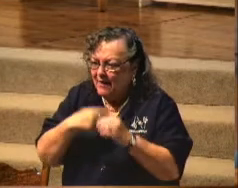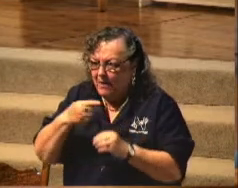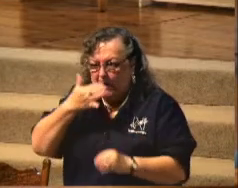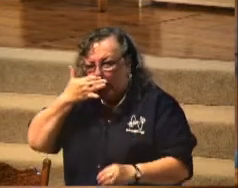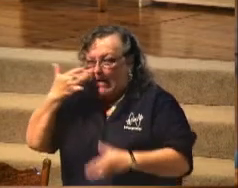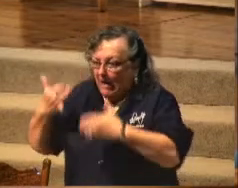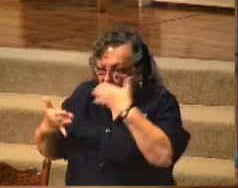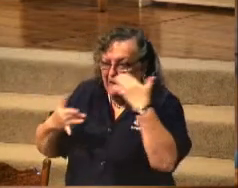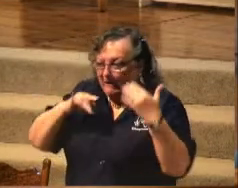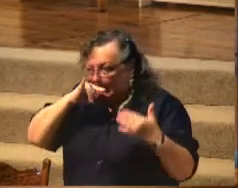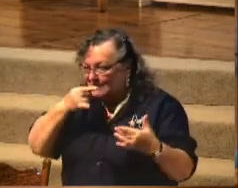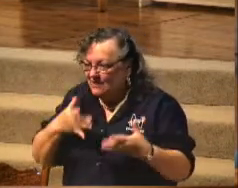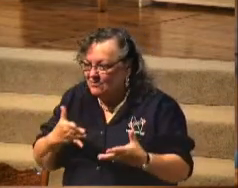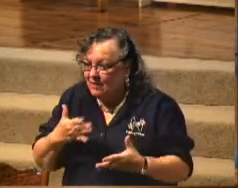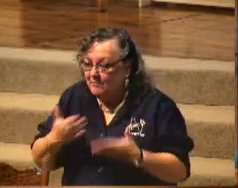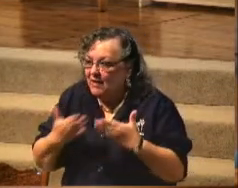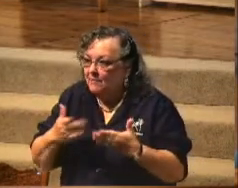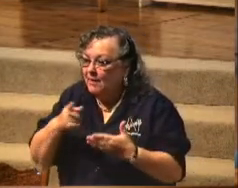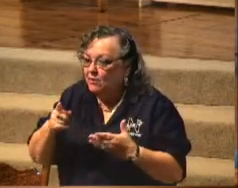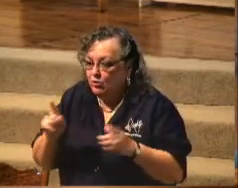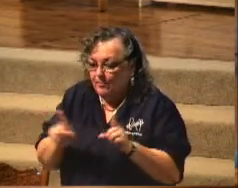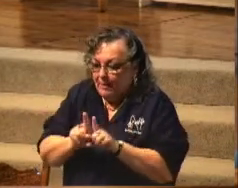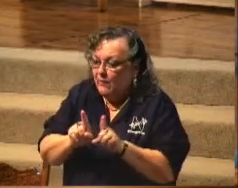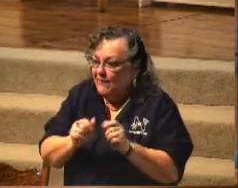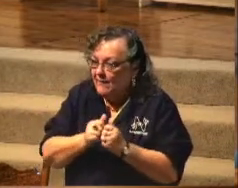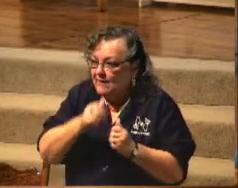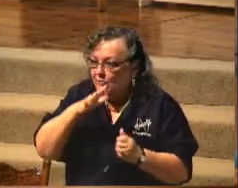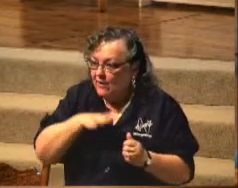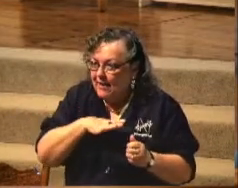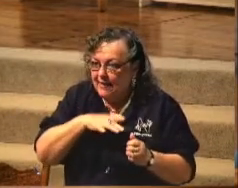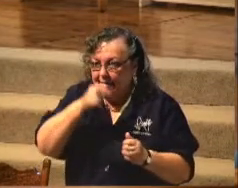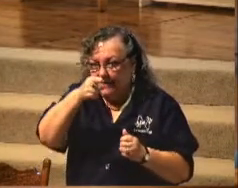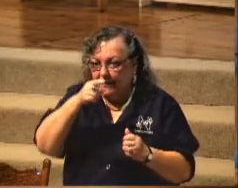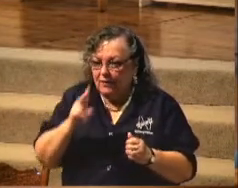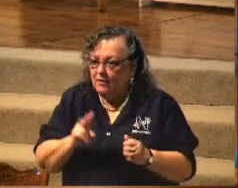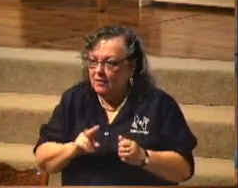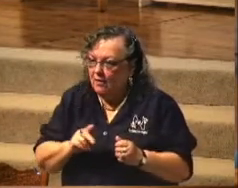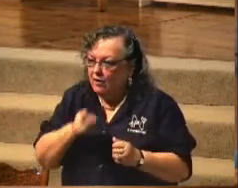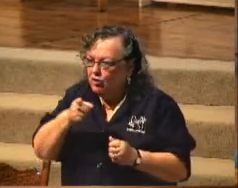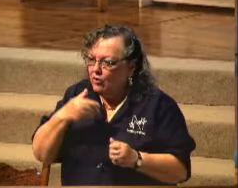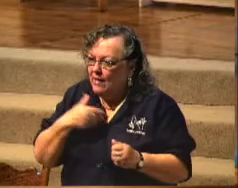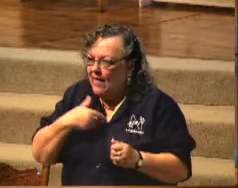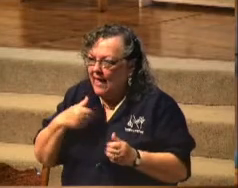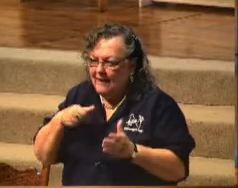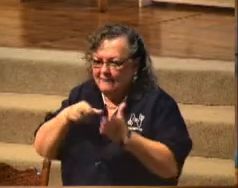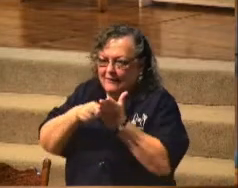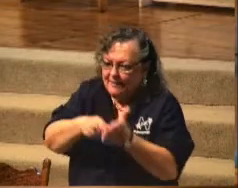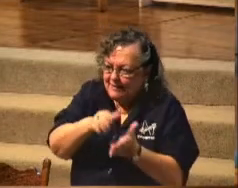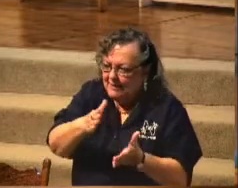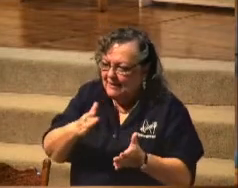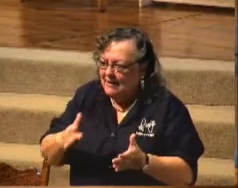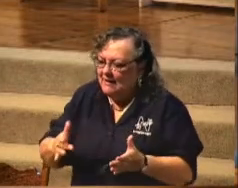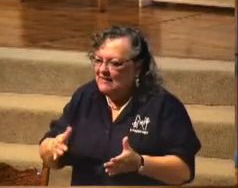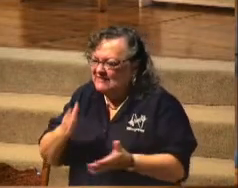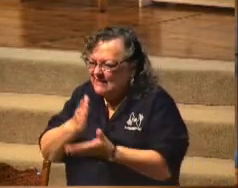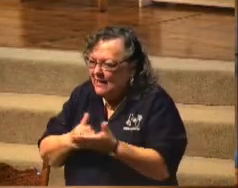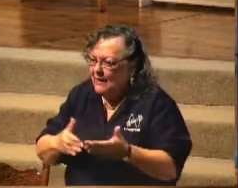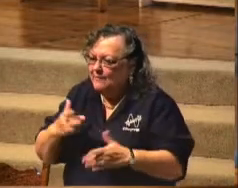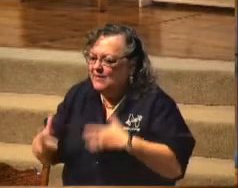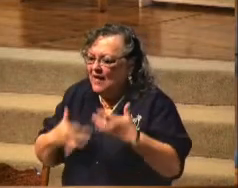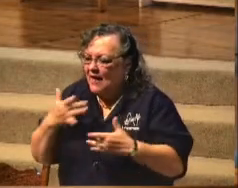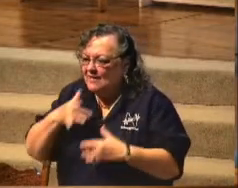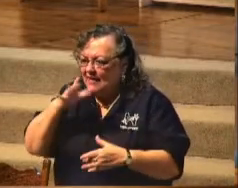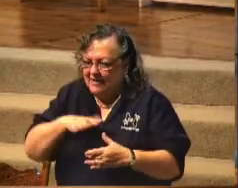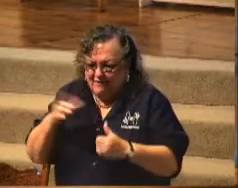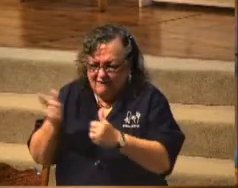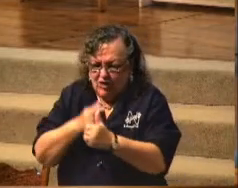It might be that you're going to be paired up with a lady in there, ladies. That you can have an impact. Some young lady in there, it's their first